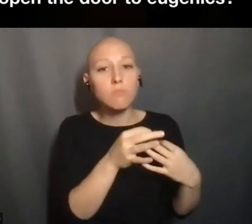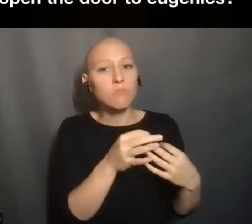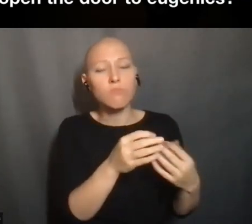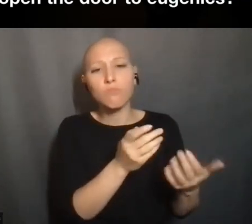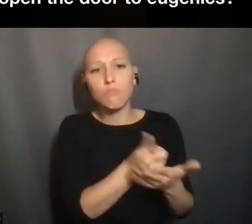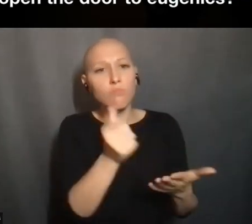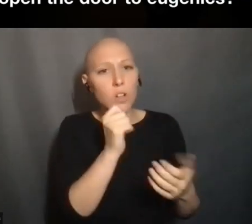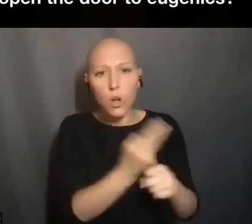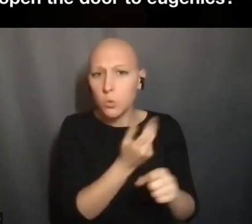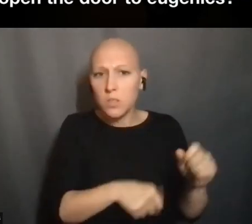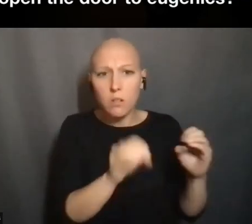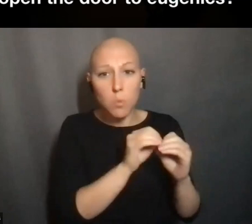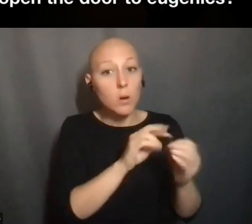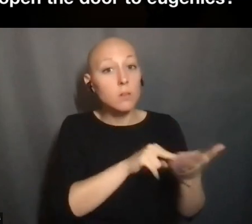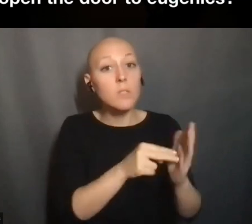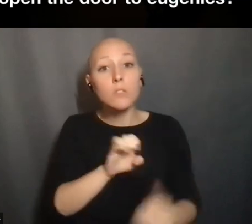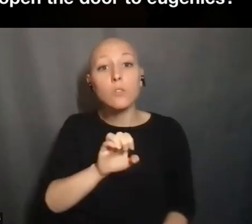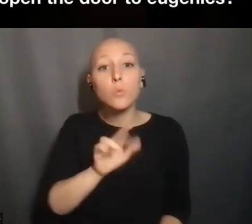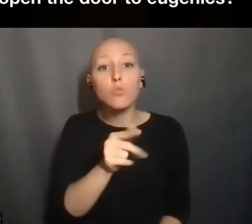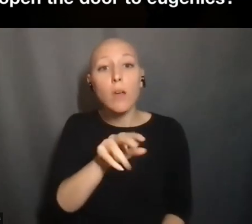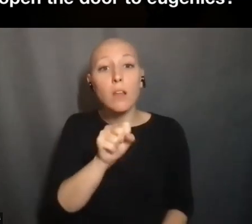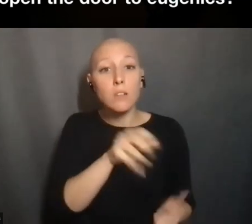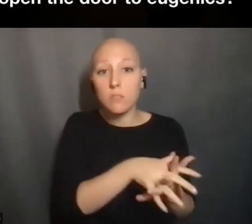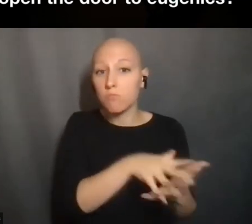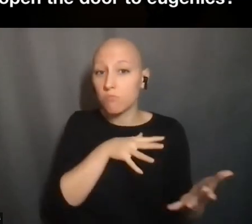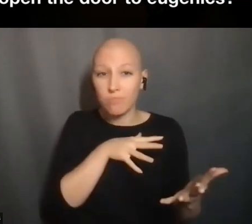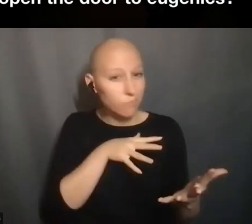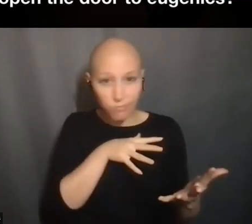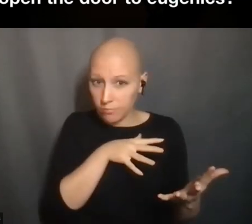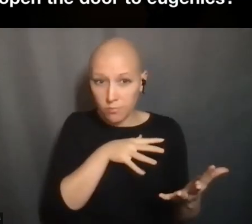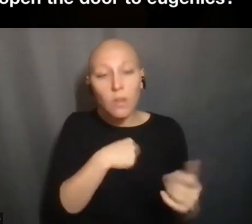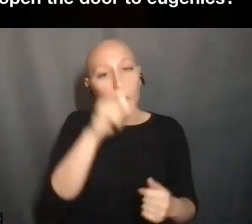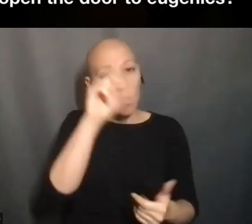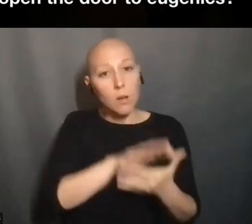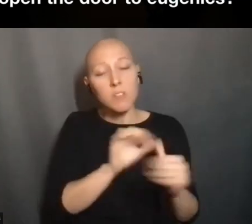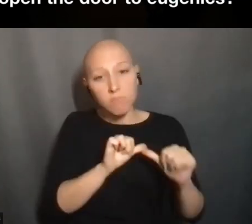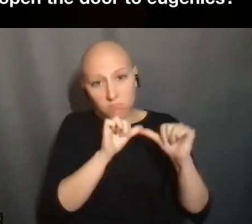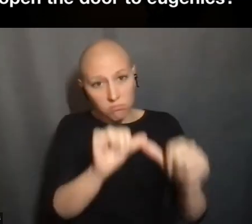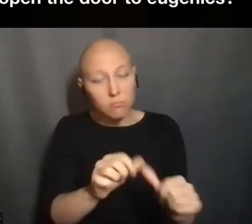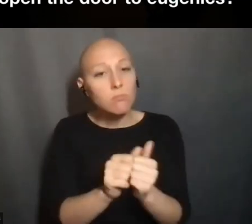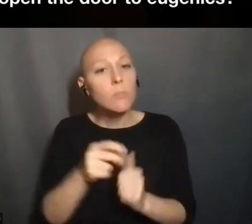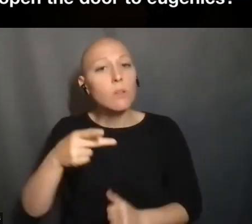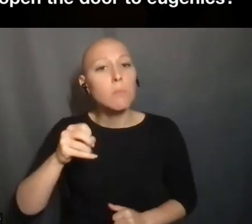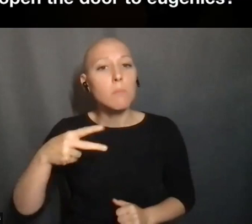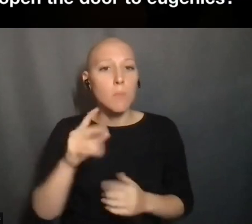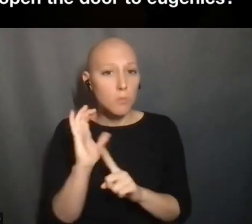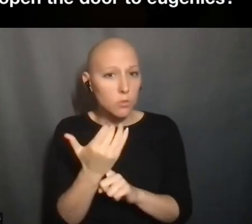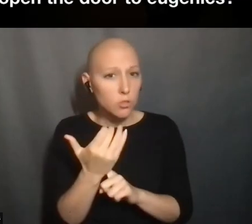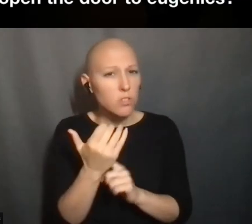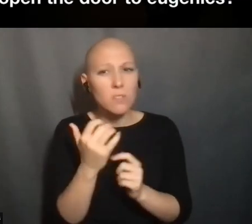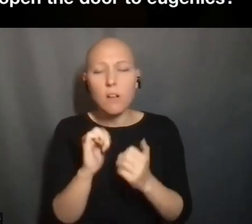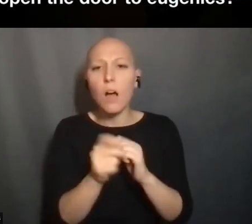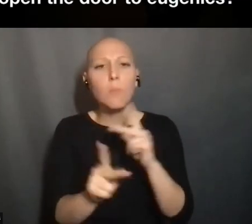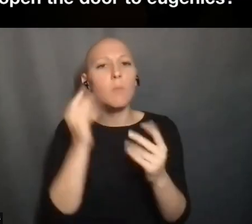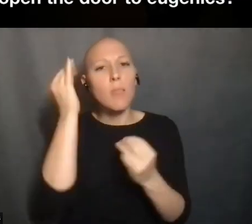BUT I THINK EUGENICS PERSISTS IN POPULAR CULTURE IN THE WAY PEOPLE THINK ABOUT EVERYTHING FROM